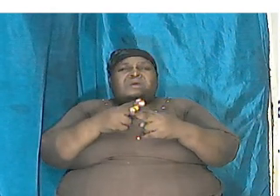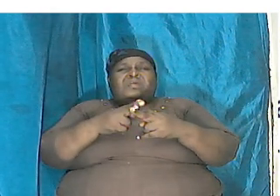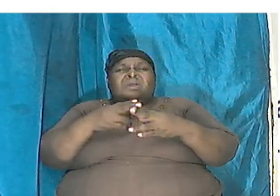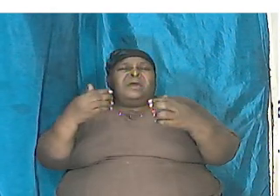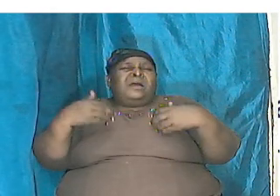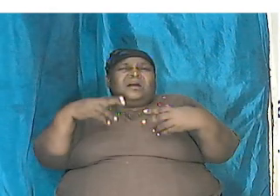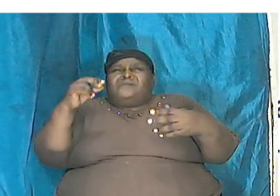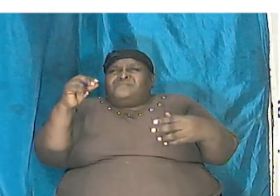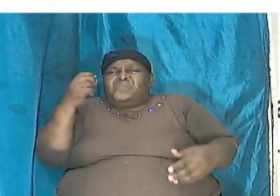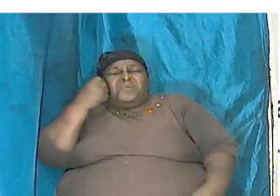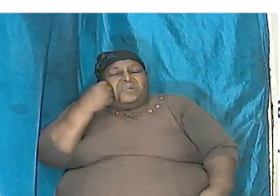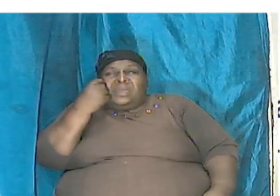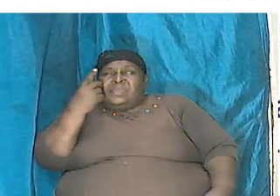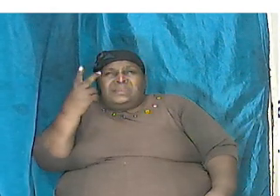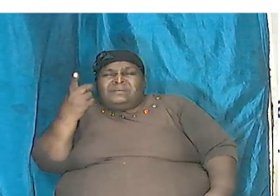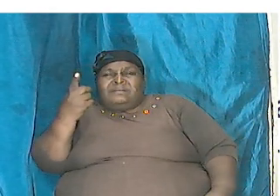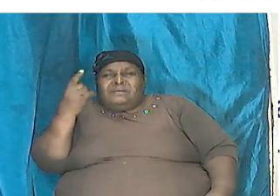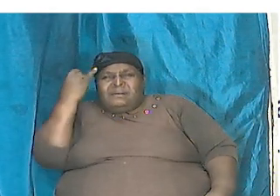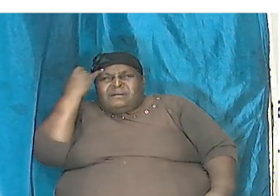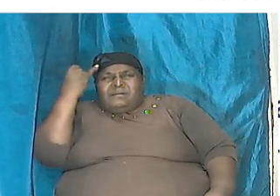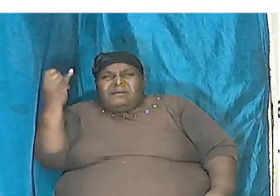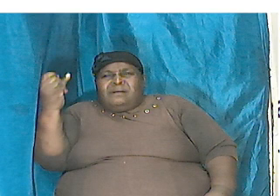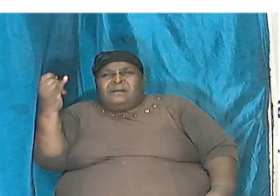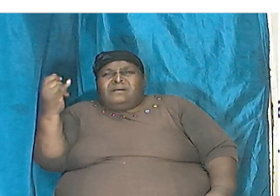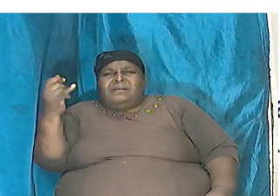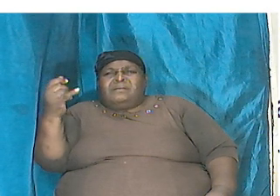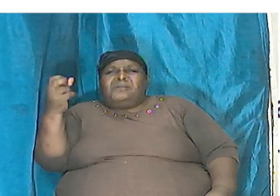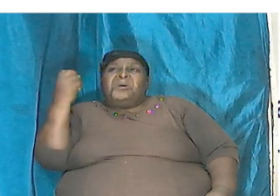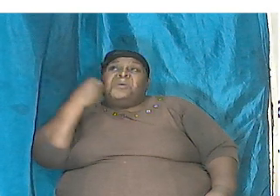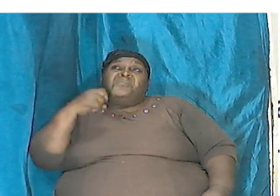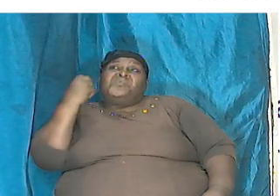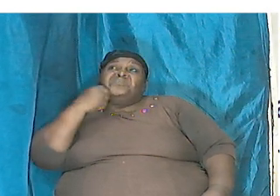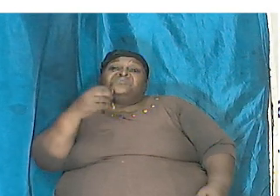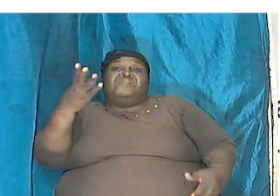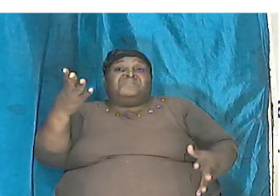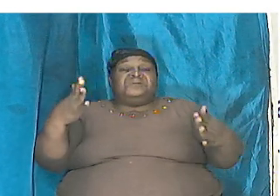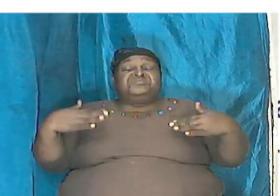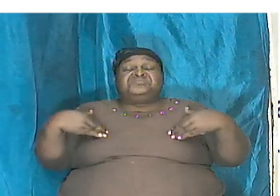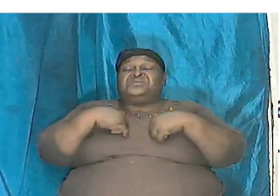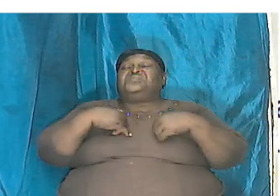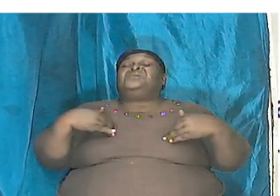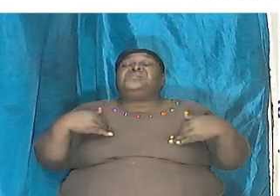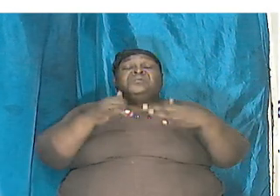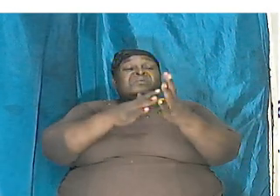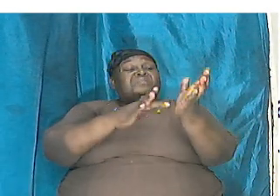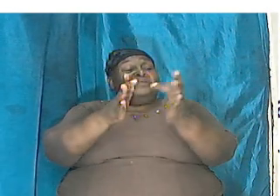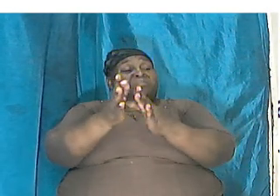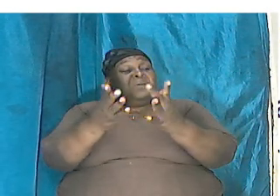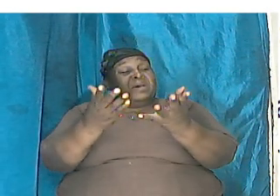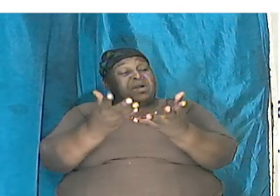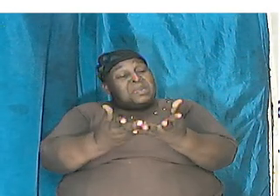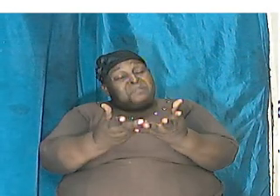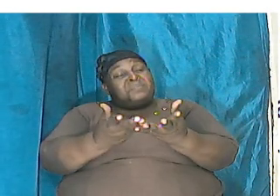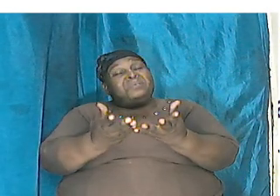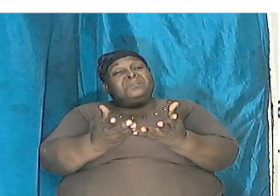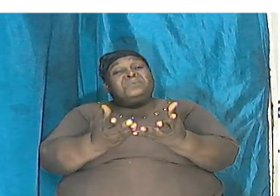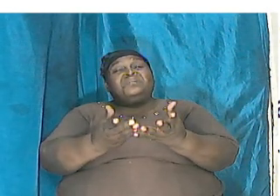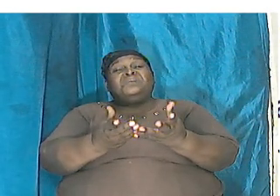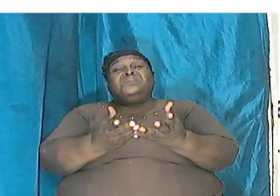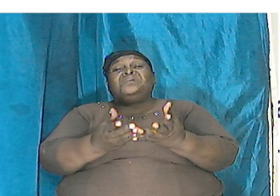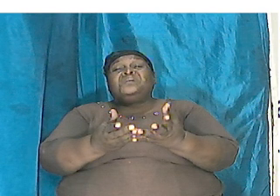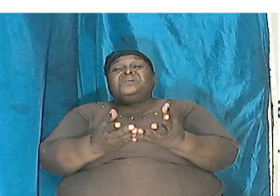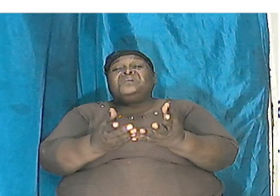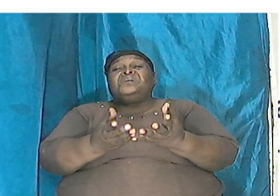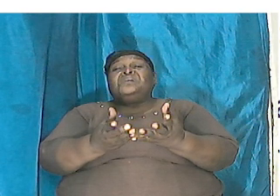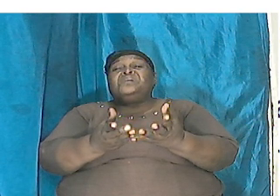the fossils the bones of these animals so that here it is the bible is what you would